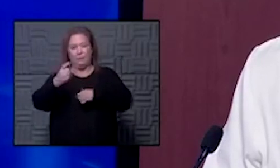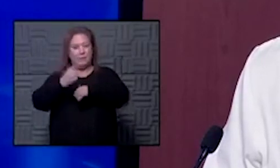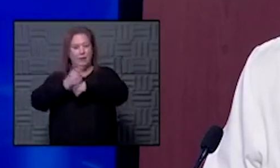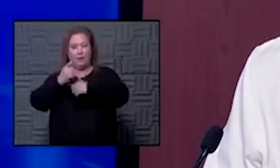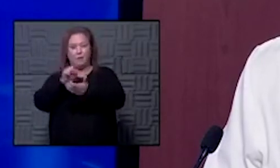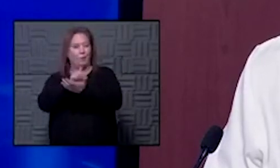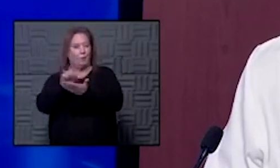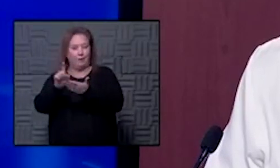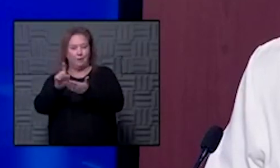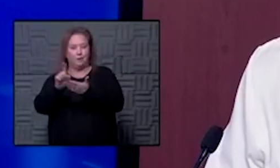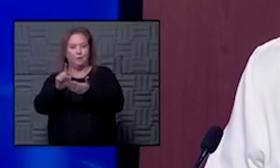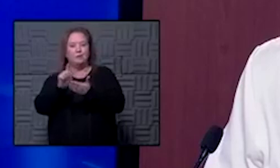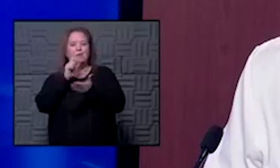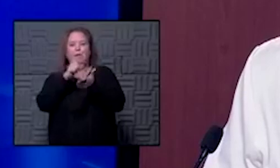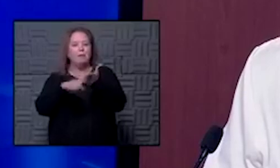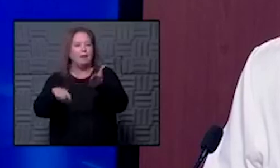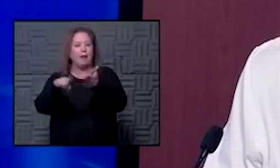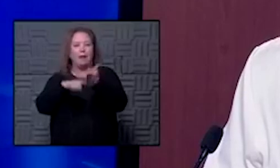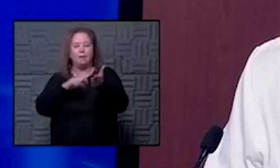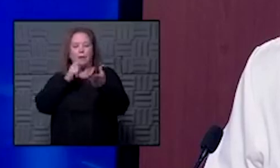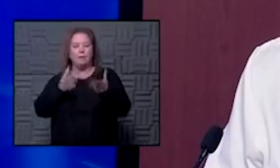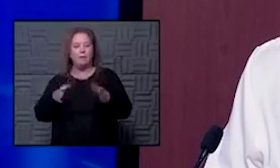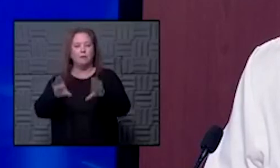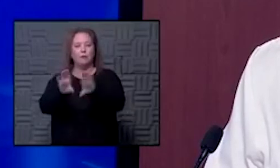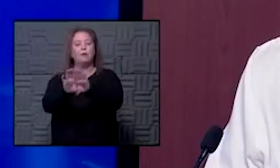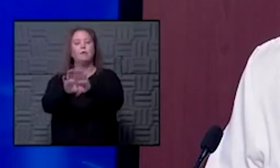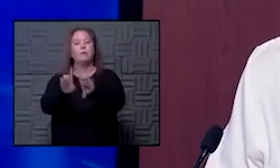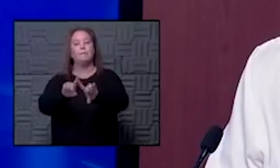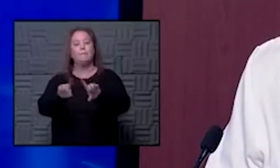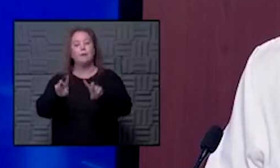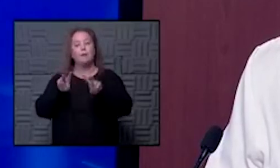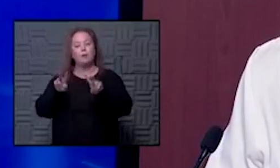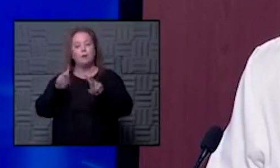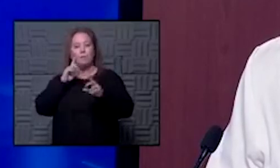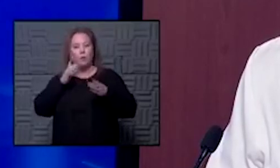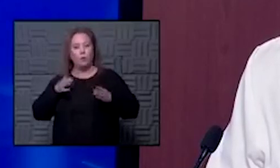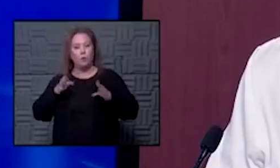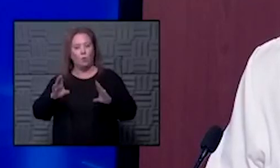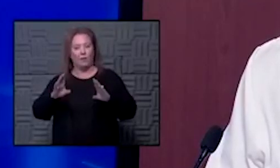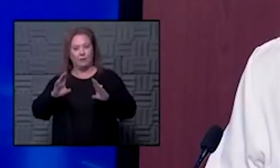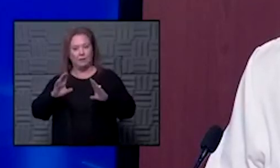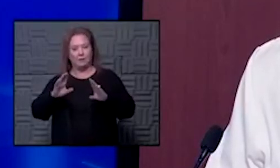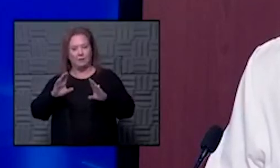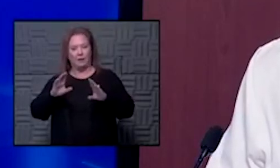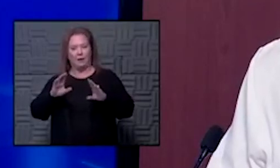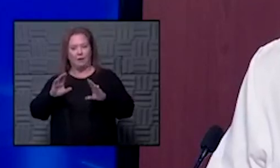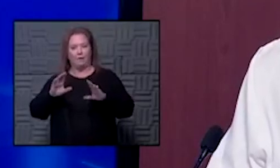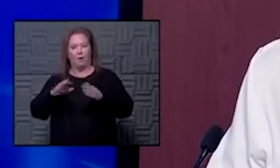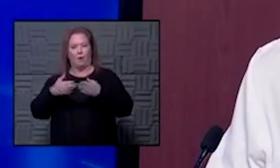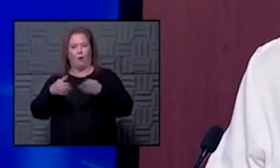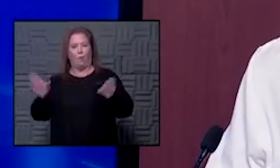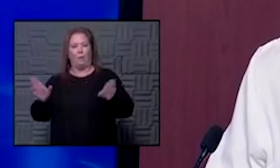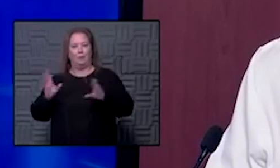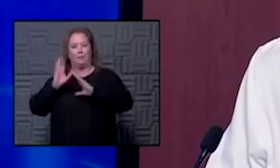so not canceling not shutting down but but looking for ways to help create some capacity because that's about 20 or 30